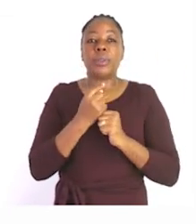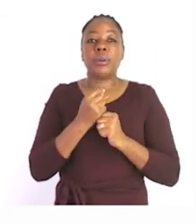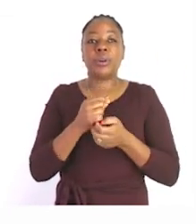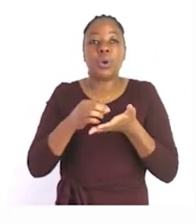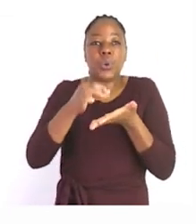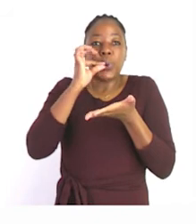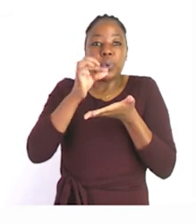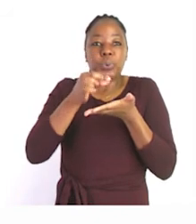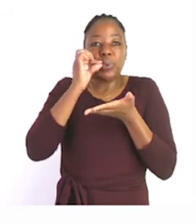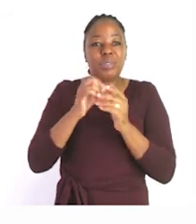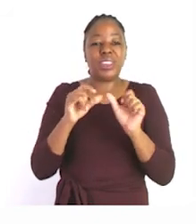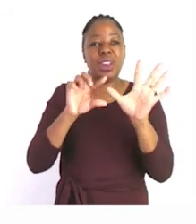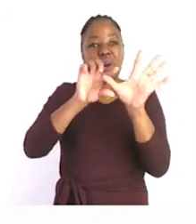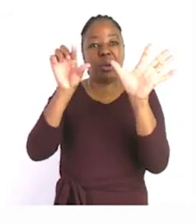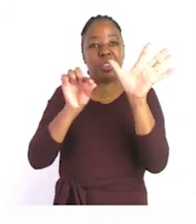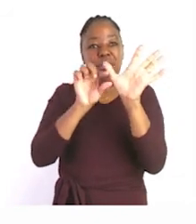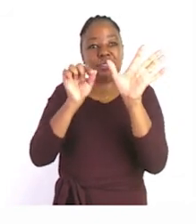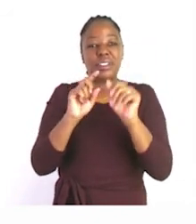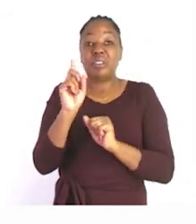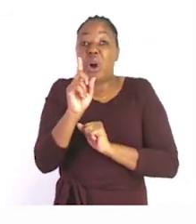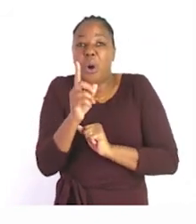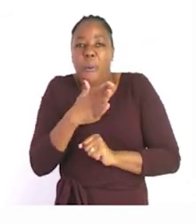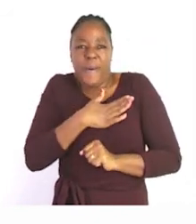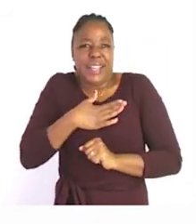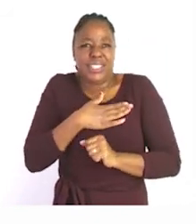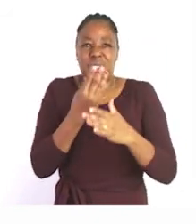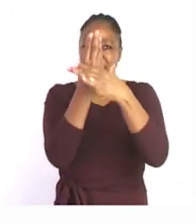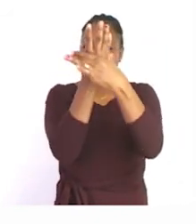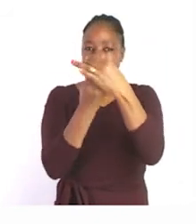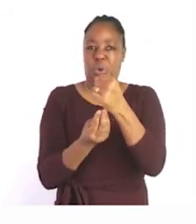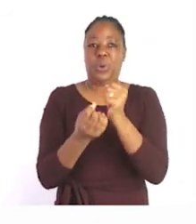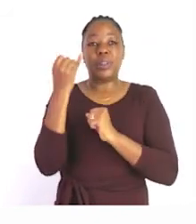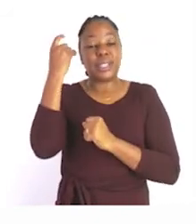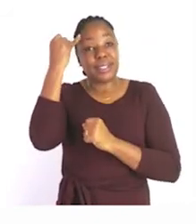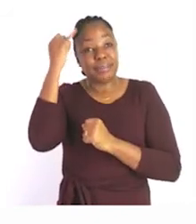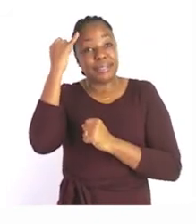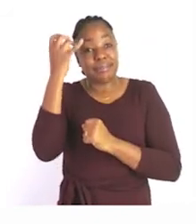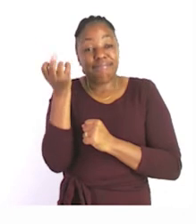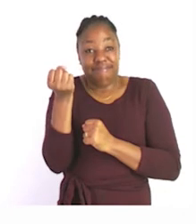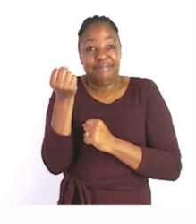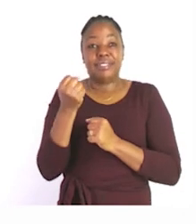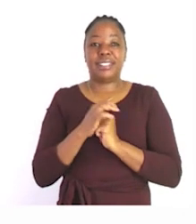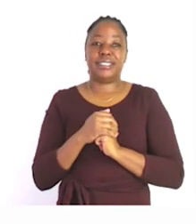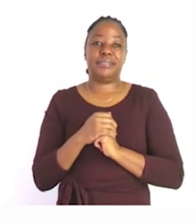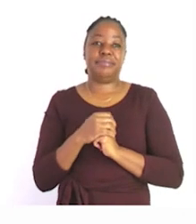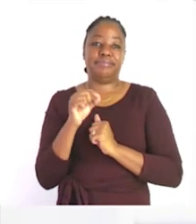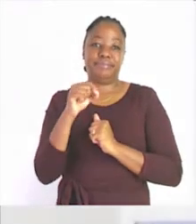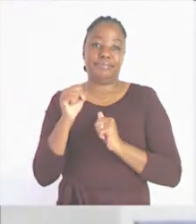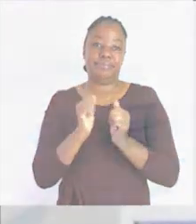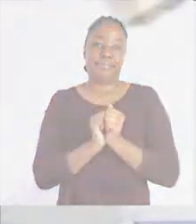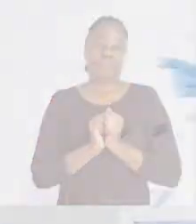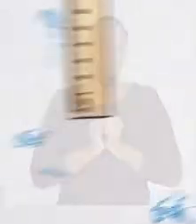the leaves i really want you to enjoy yourselves and be creative hope you have fun good luck